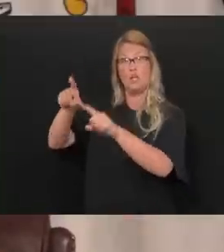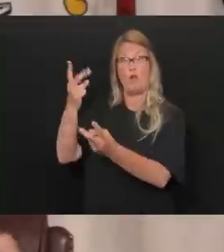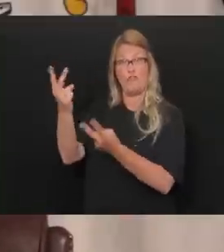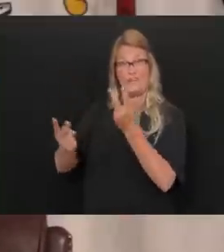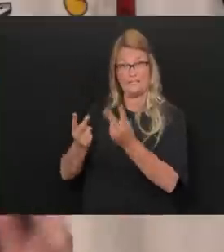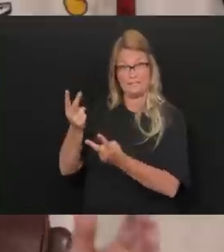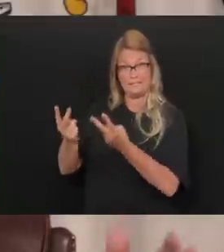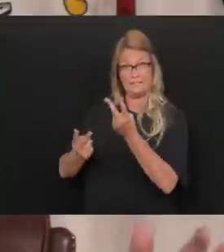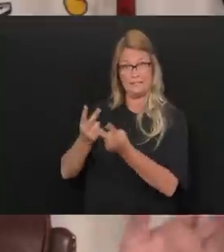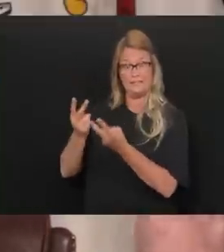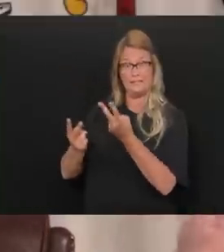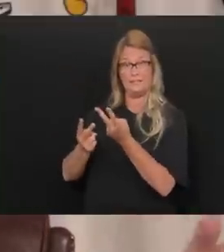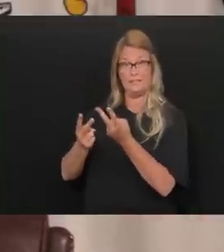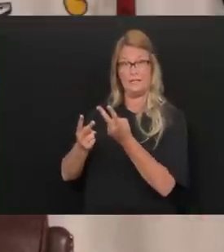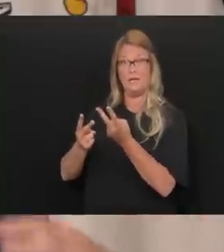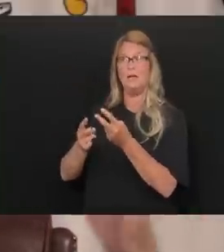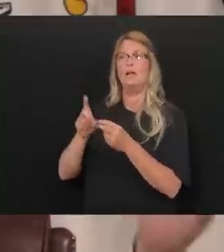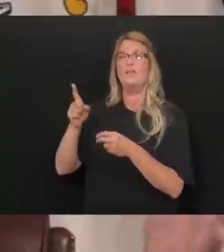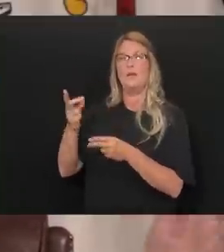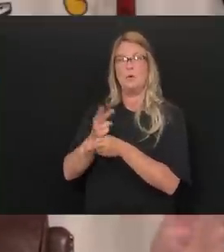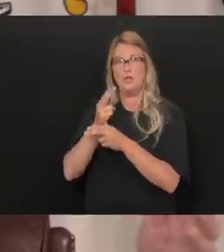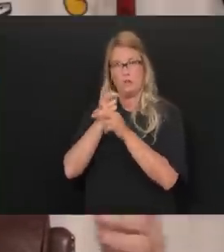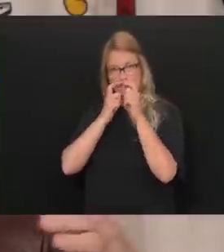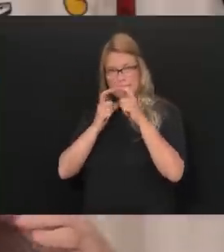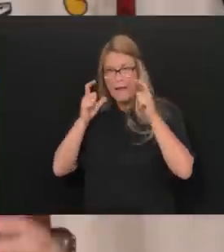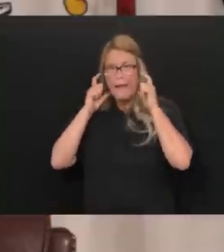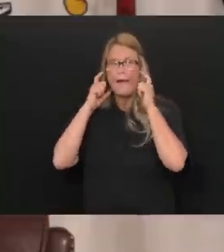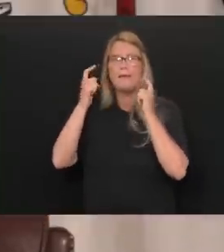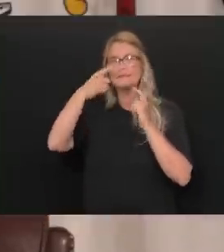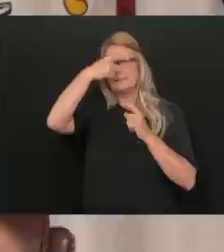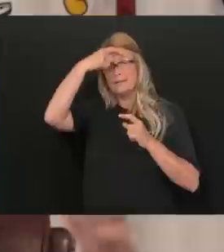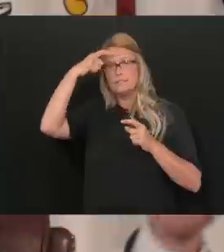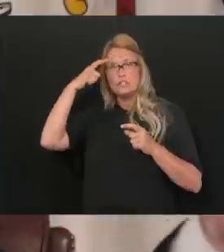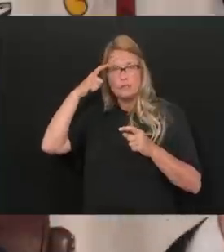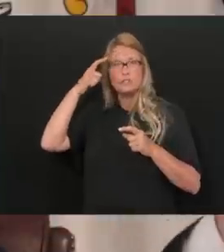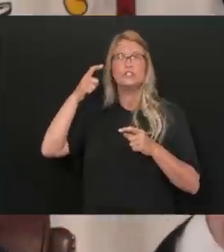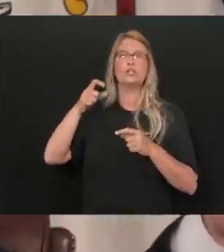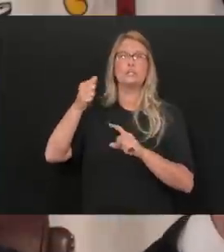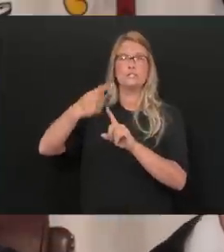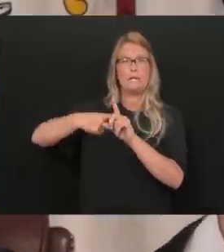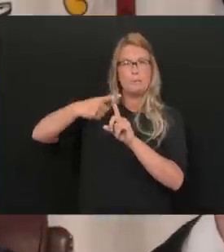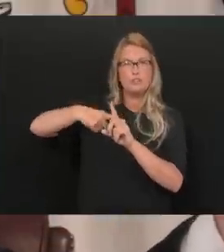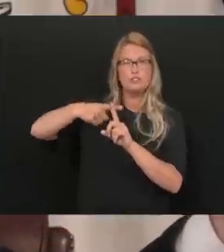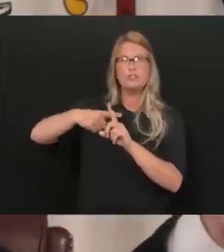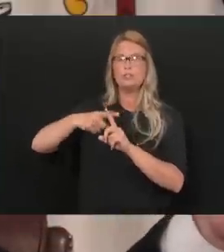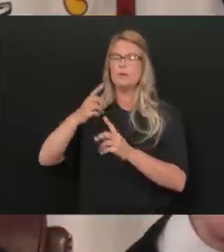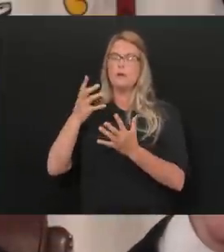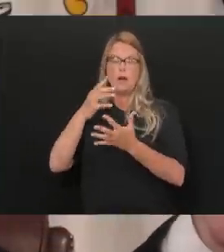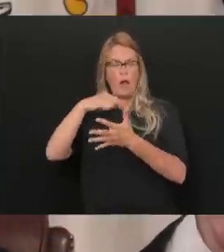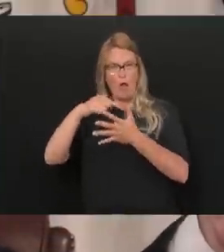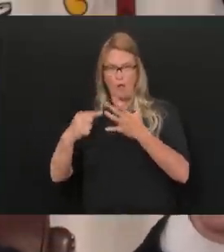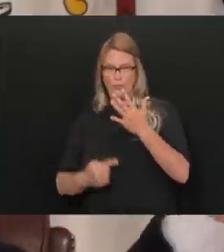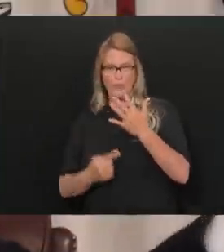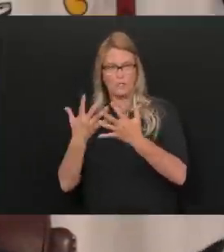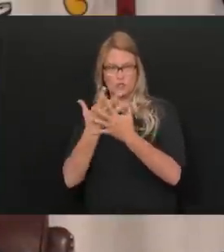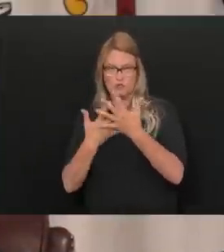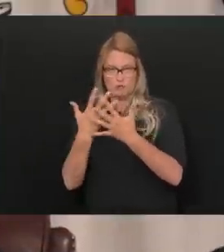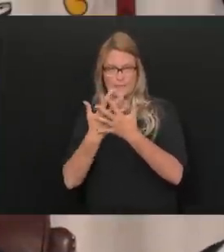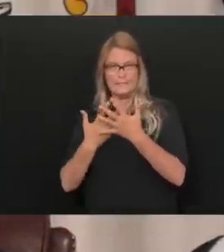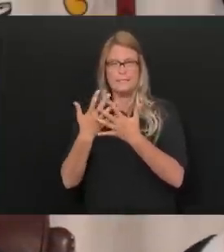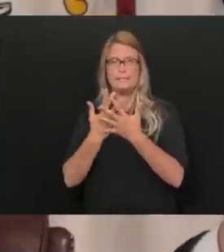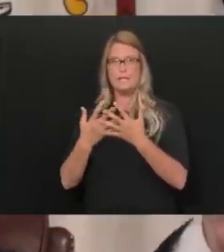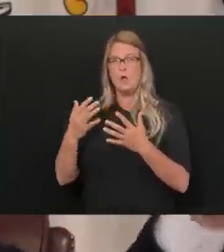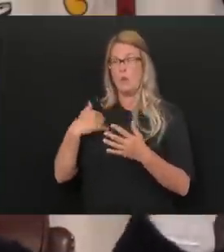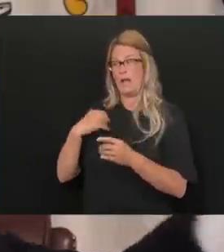everybody will, you know, be checked and wearing masks and all that kind of stuff. We'll have a certain area of, of, you know, in the nursing